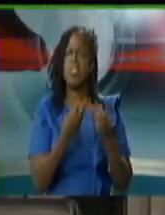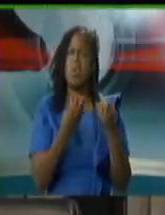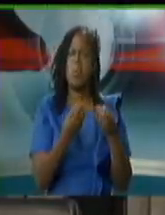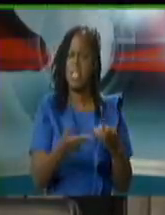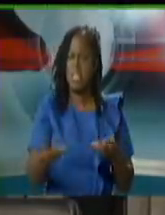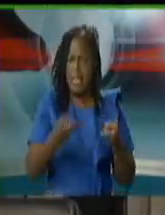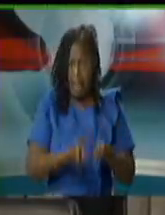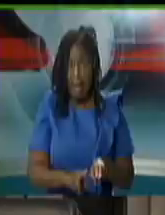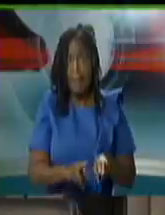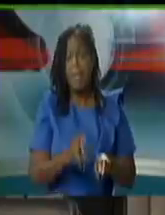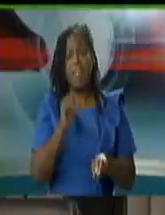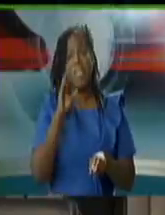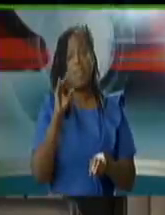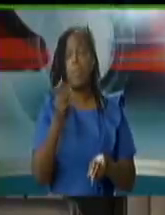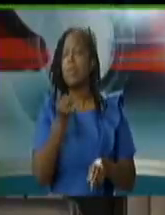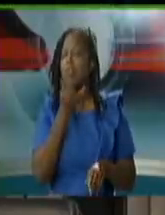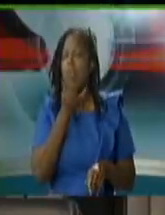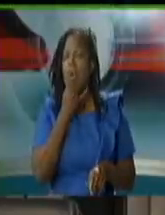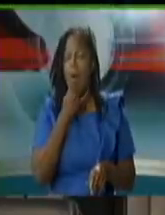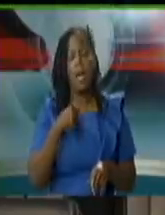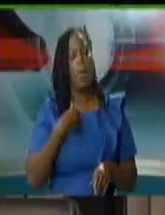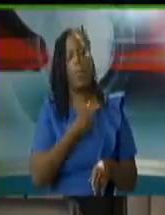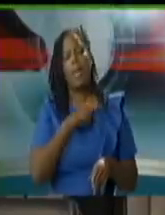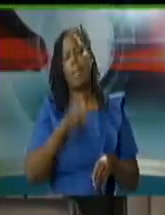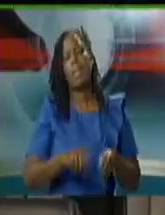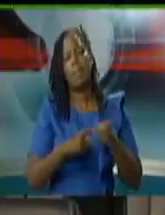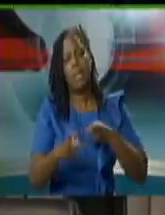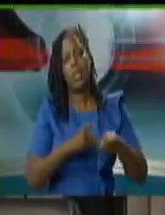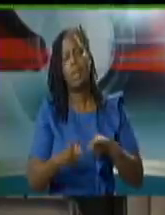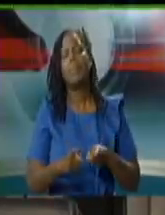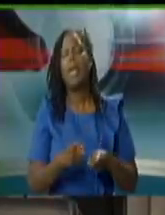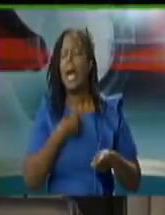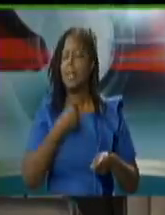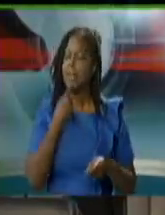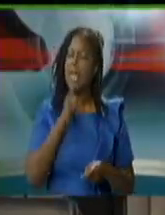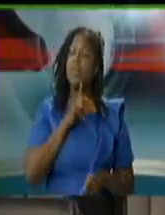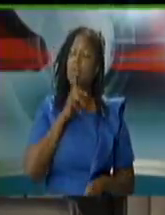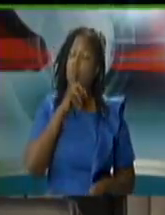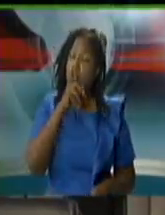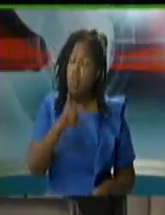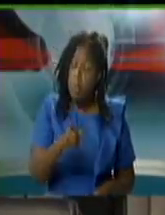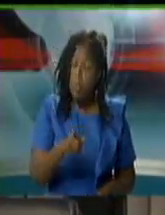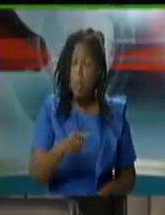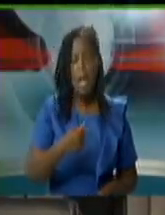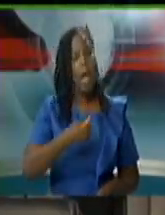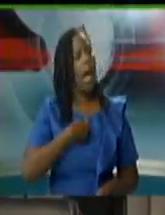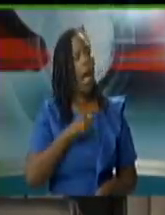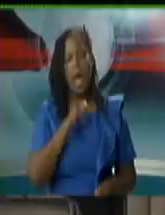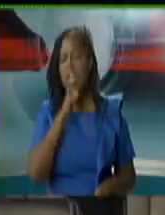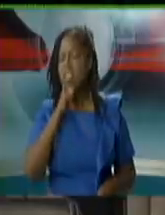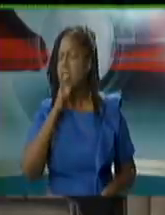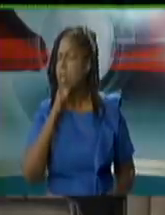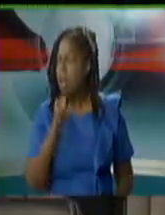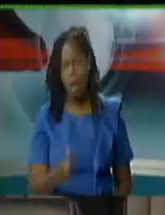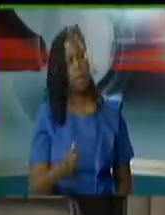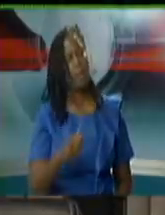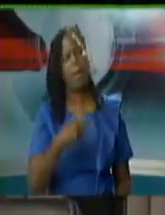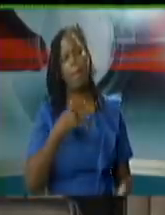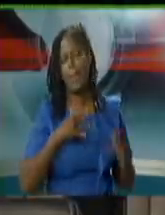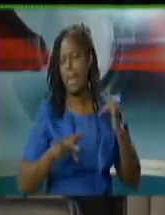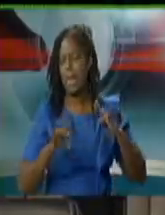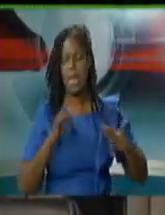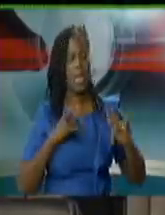mrs samaru it is not my intention to make that kind of post i did not make it and i hope you accept that